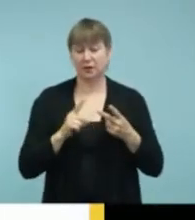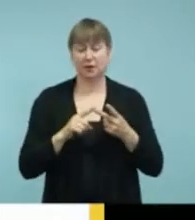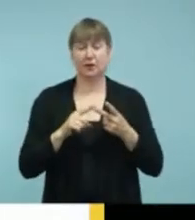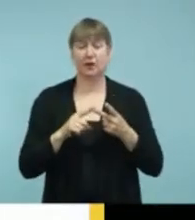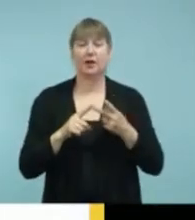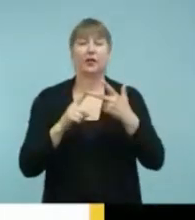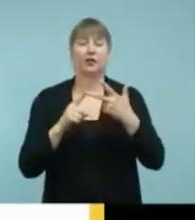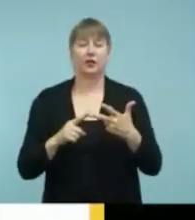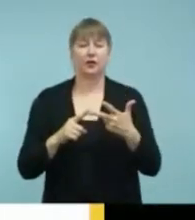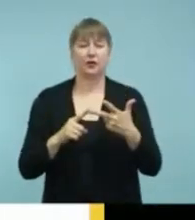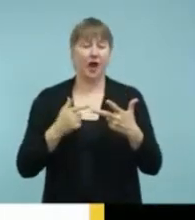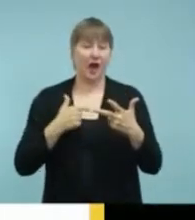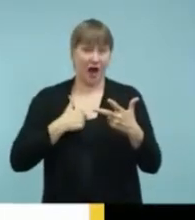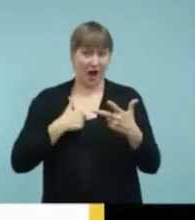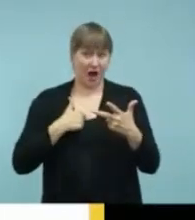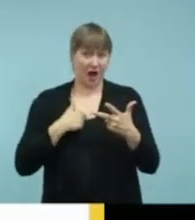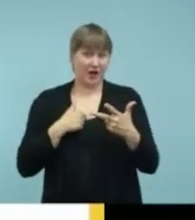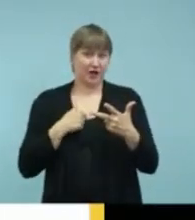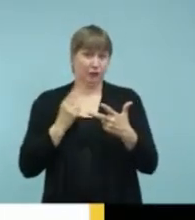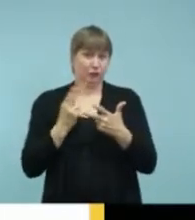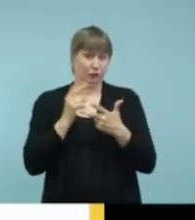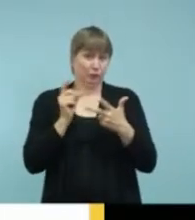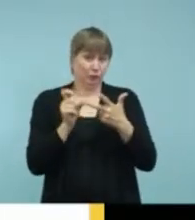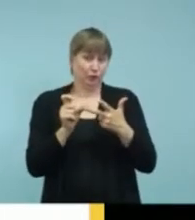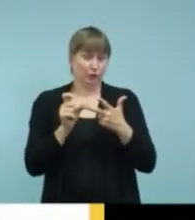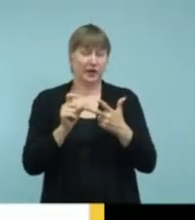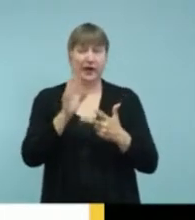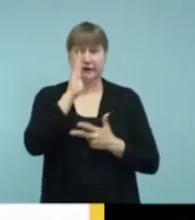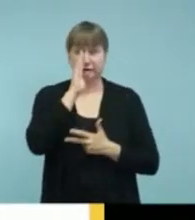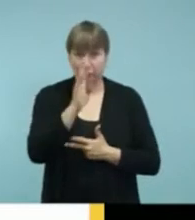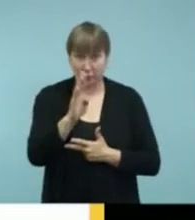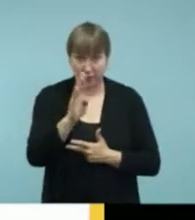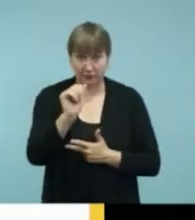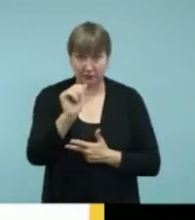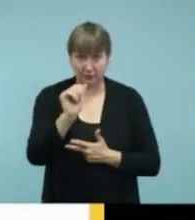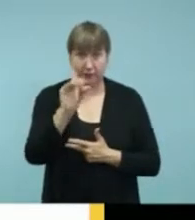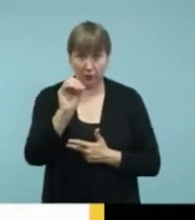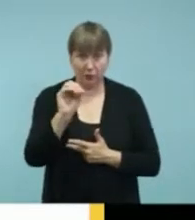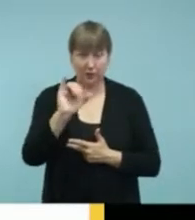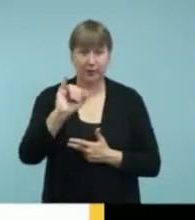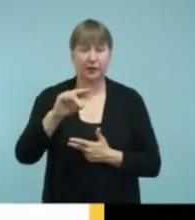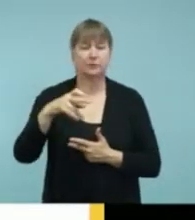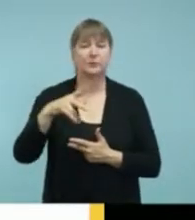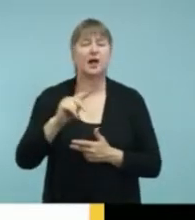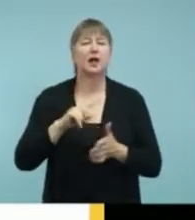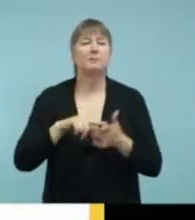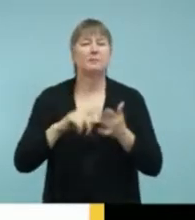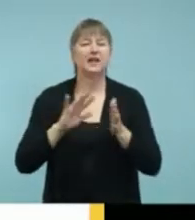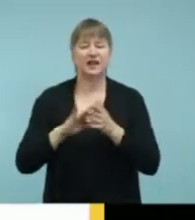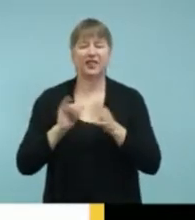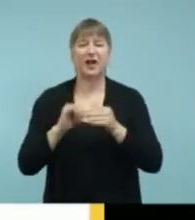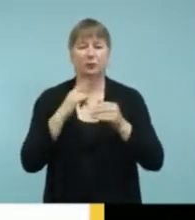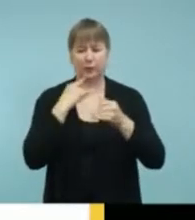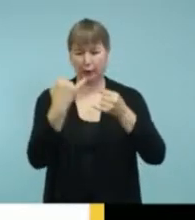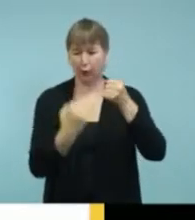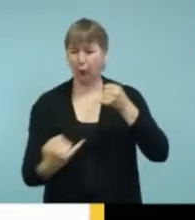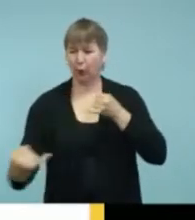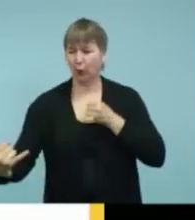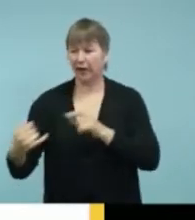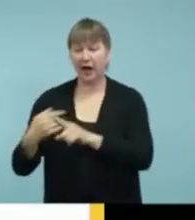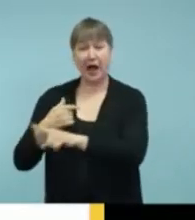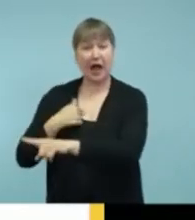I'm calling direct audio input, and that involves a physical cable going from what you want to listen to,